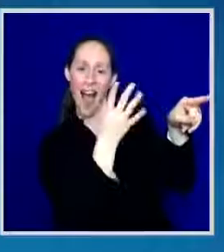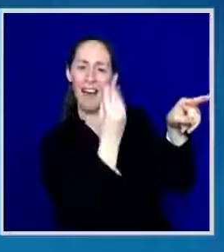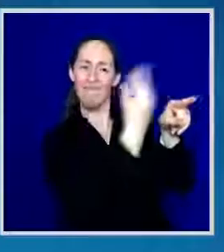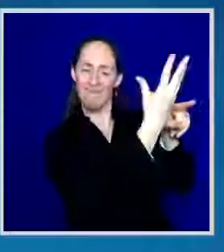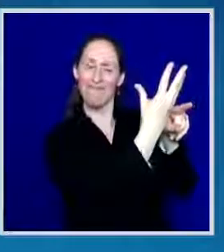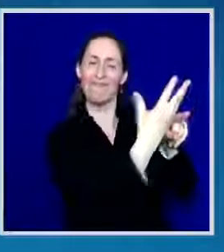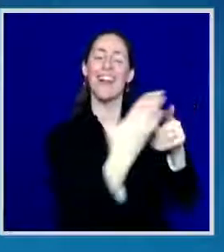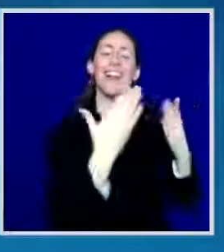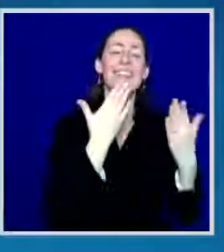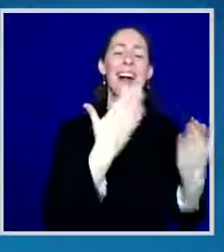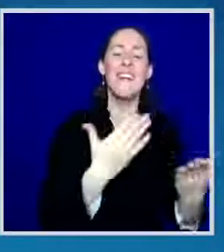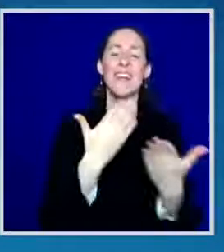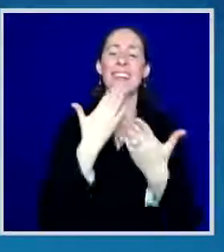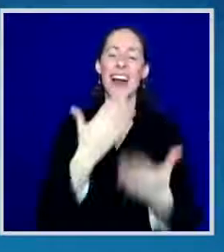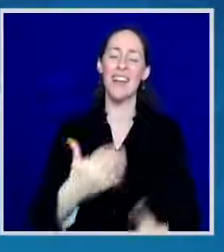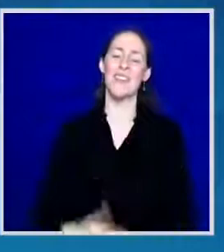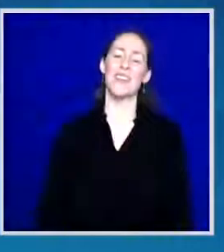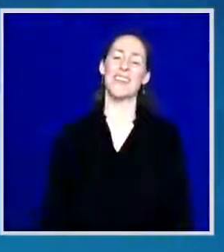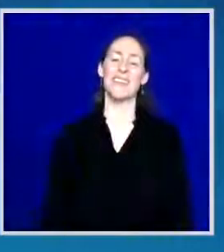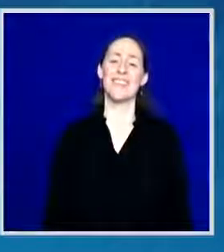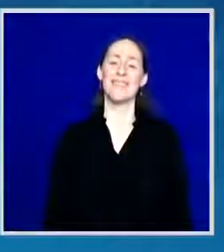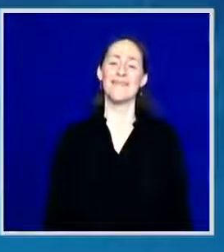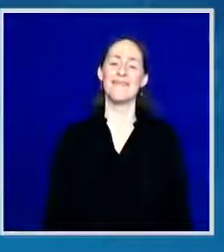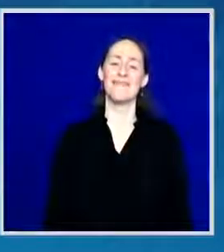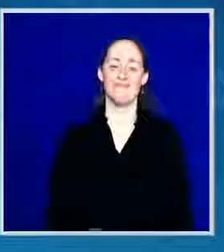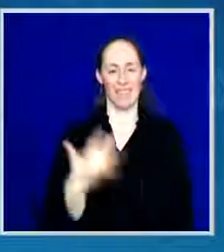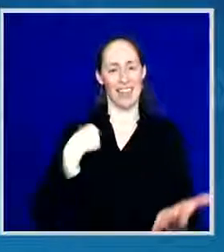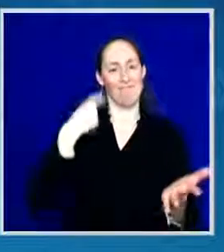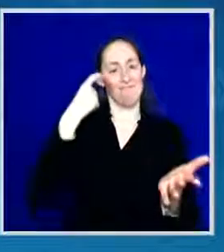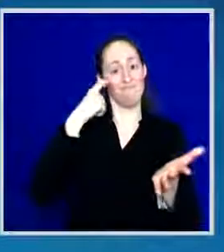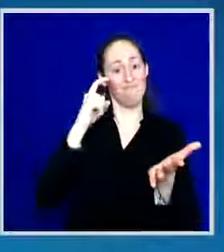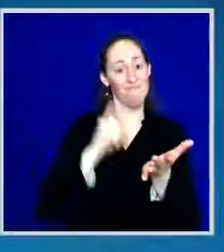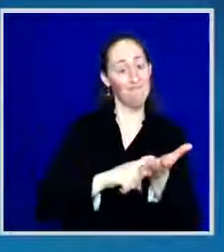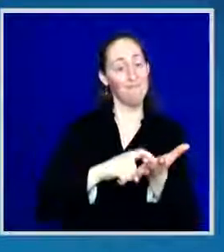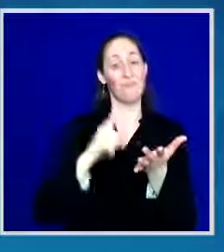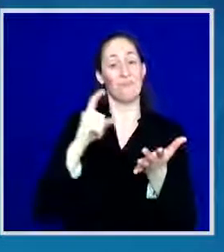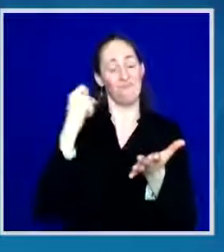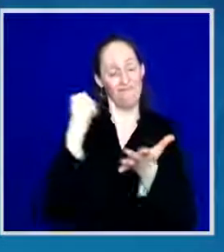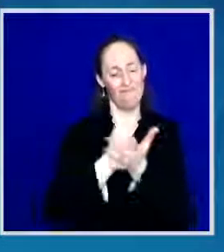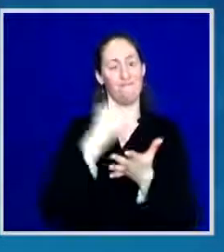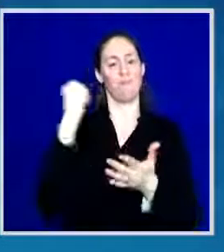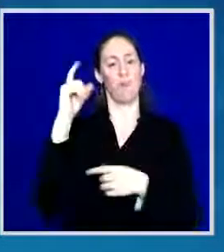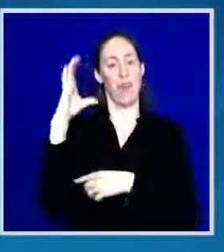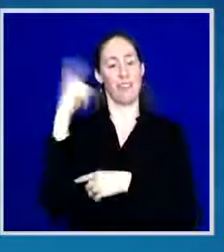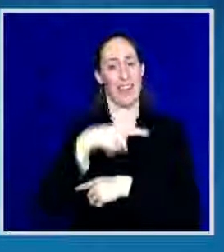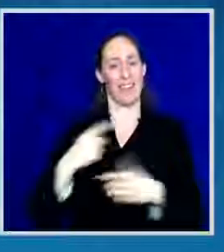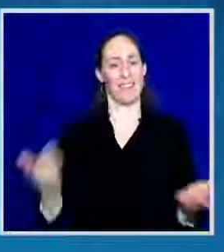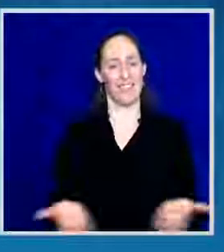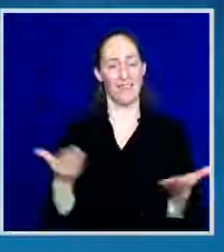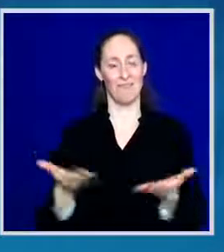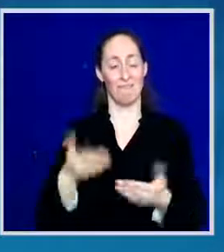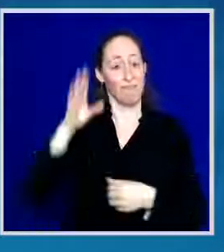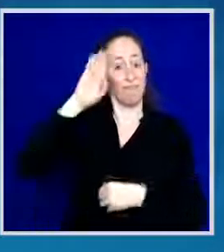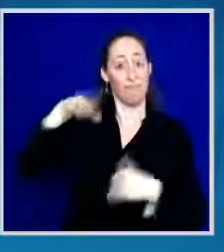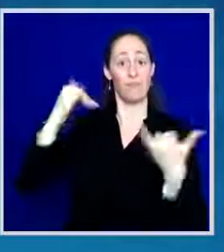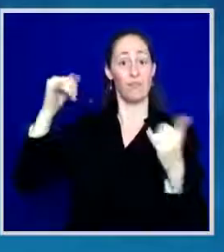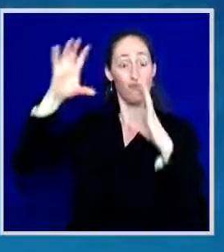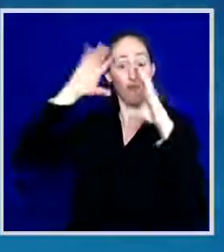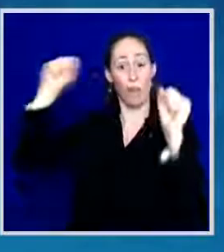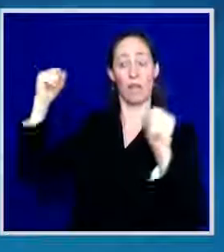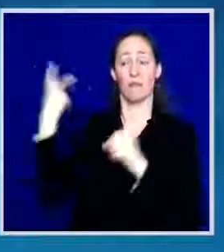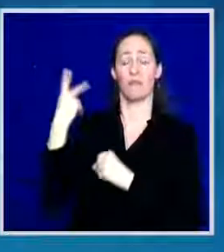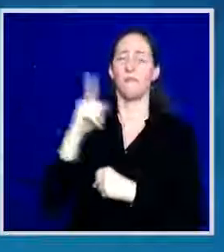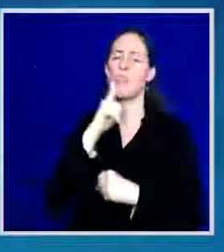these 100 days with the President and with me. And please know that the President and I are grateful for your